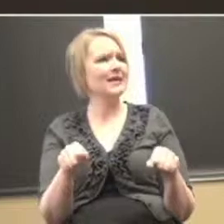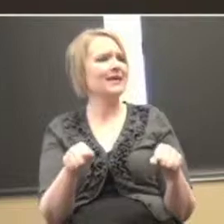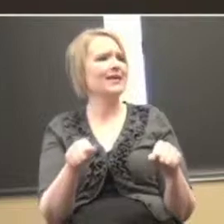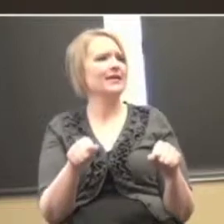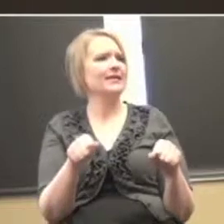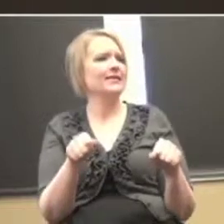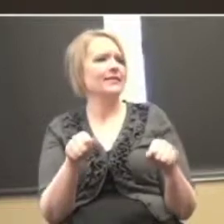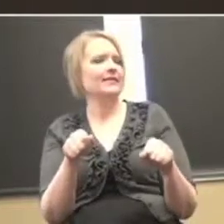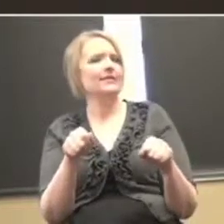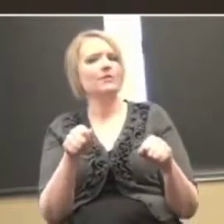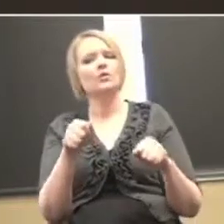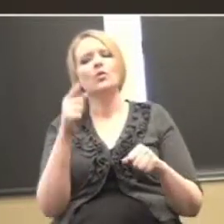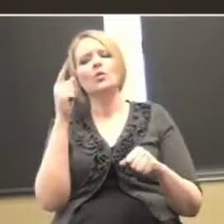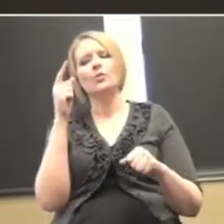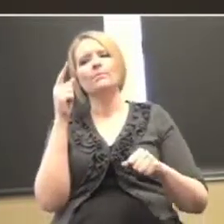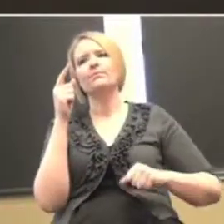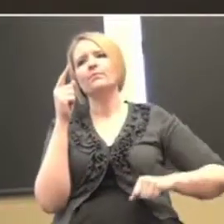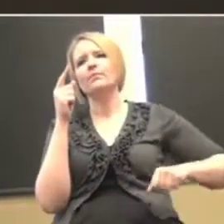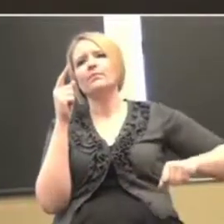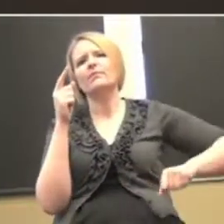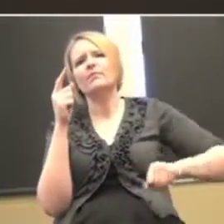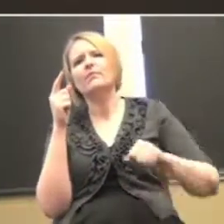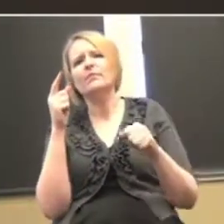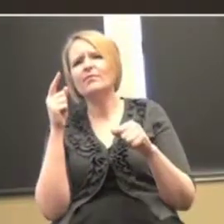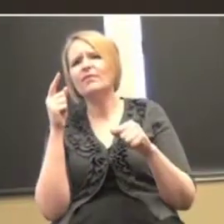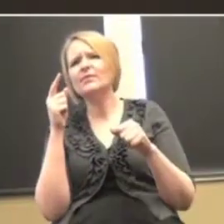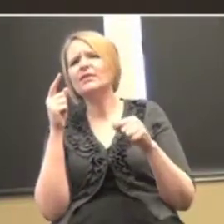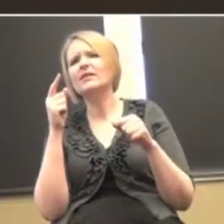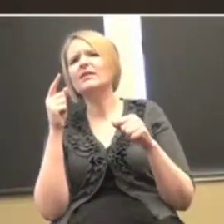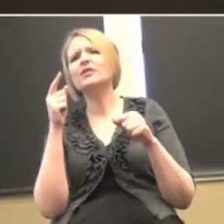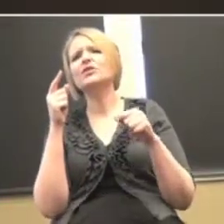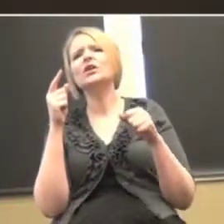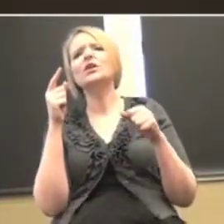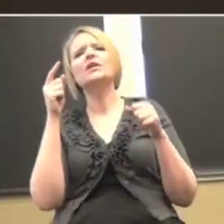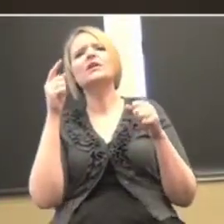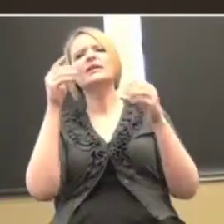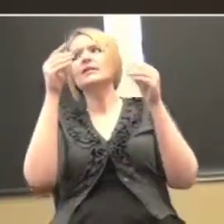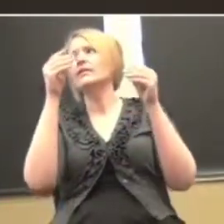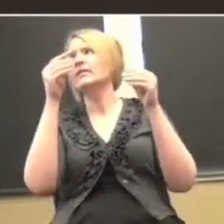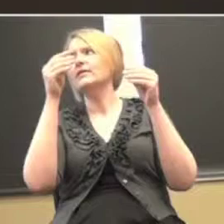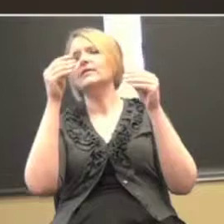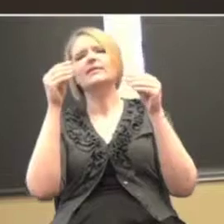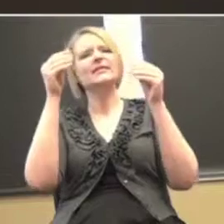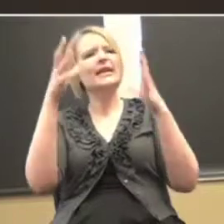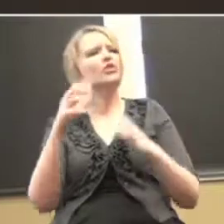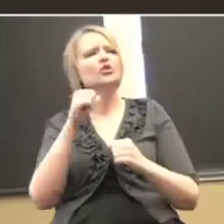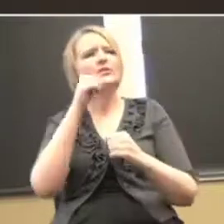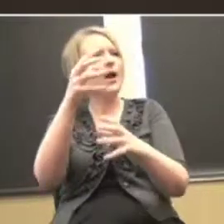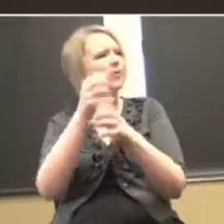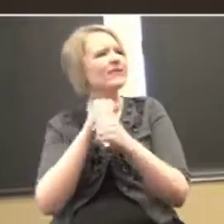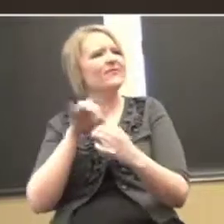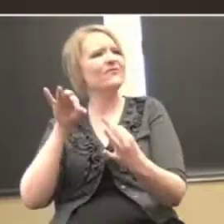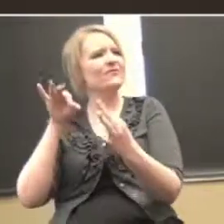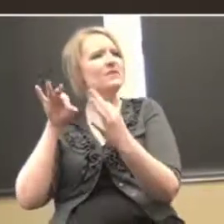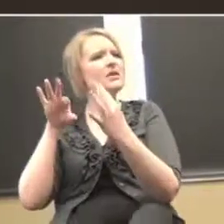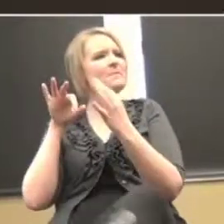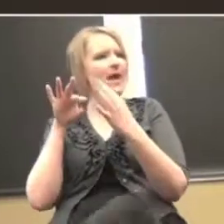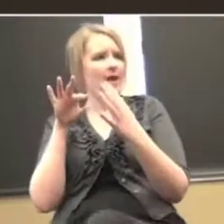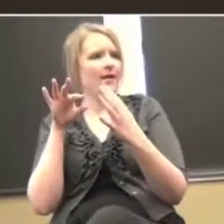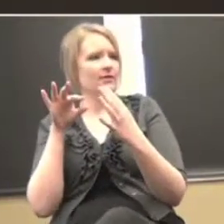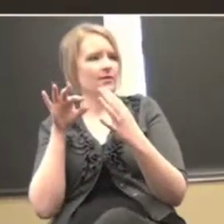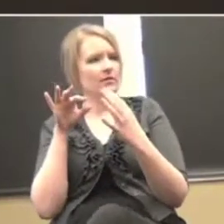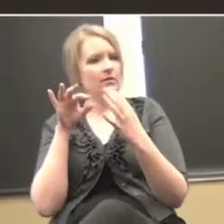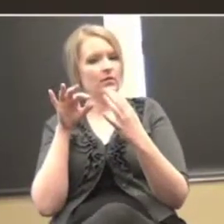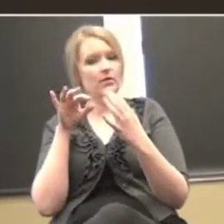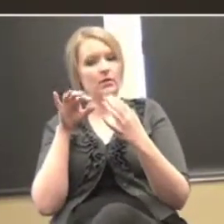one of the things is that teaching is just so private and that oftentimes they don't get any feedback. And feedback's different